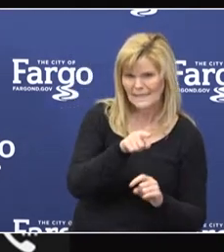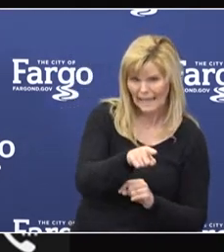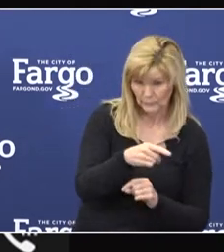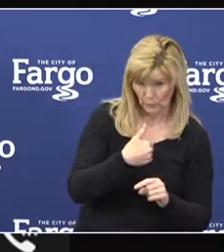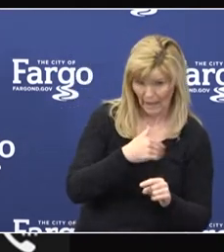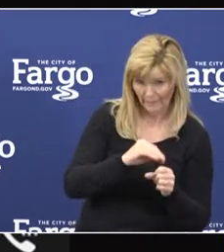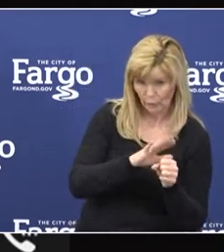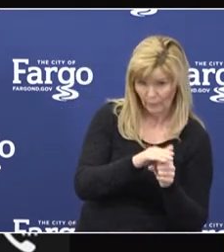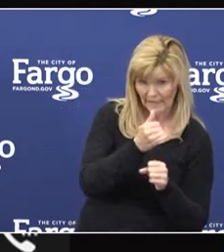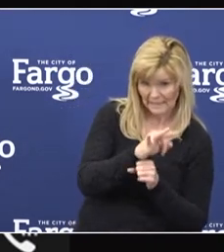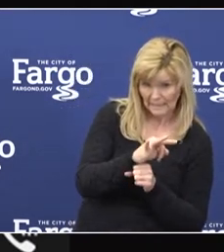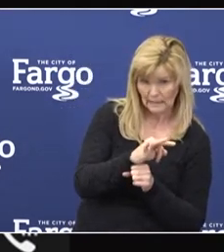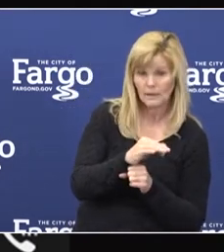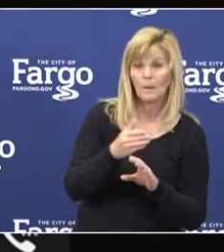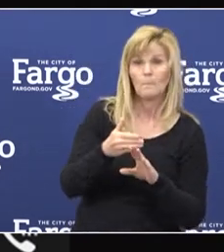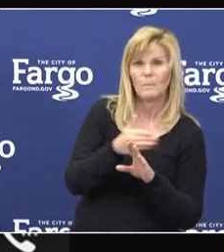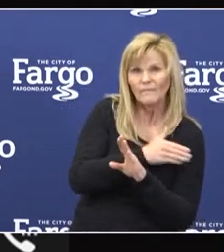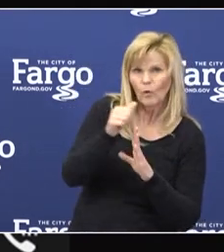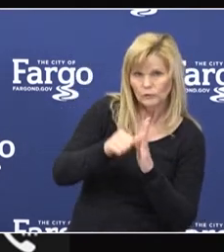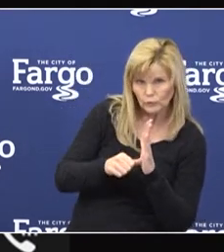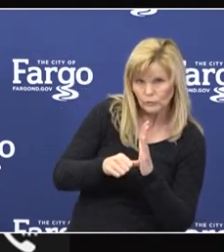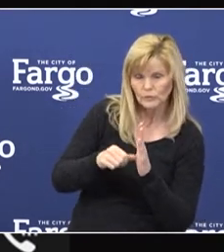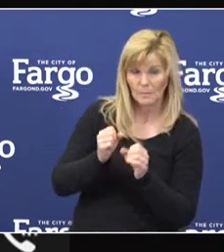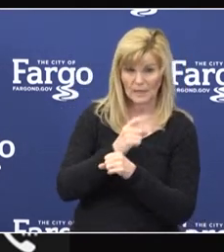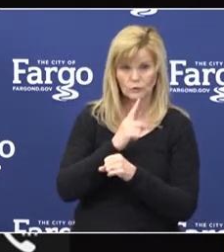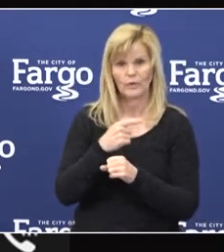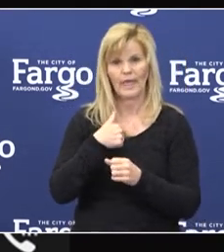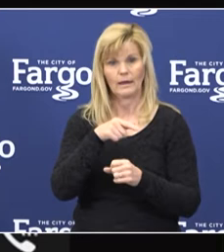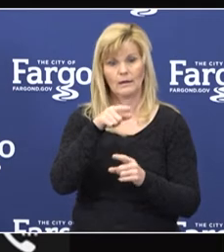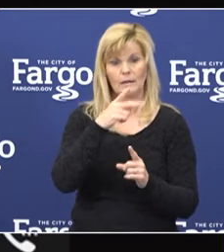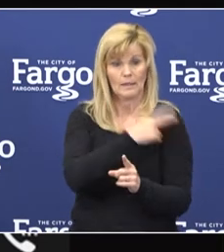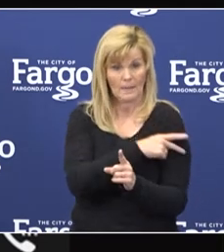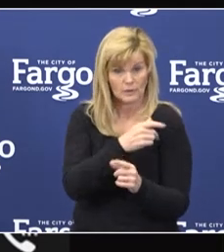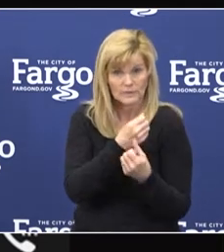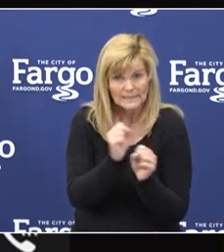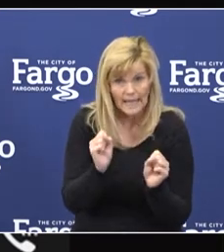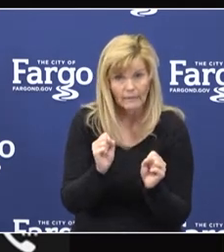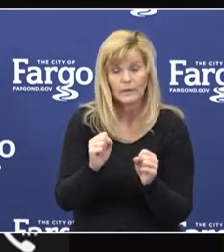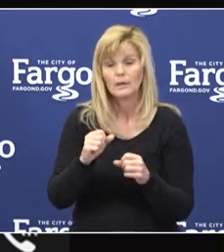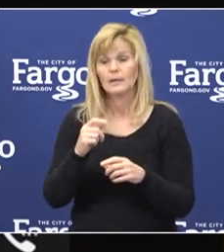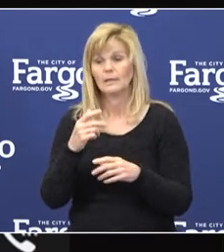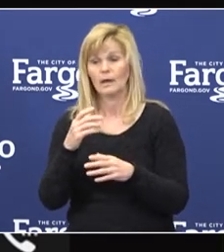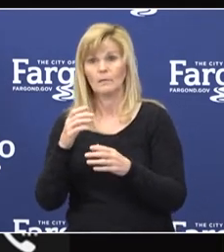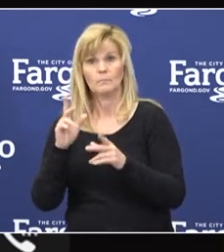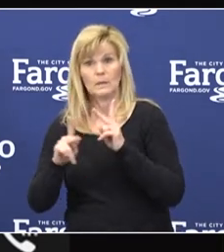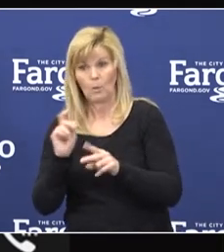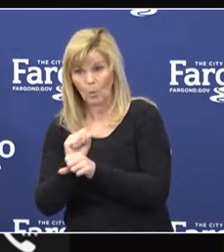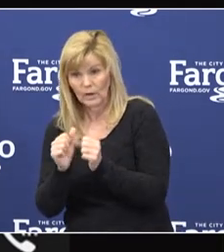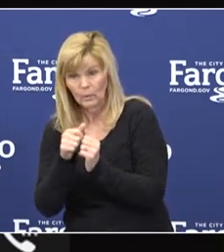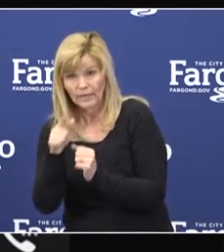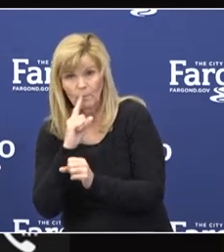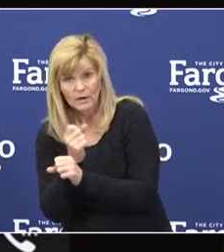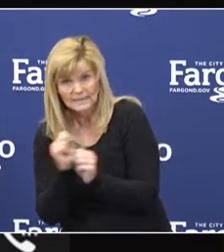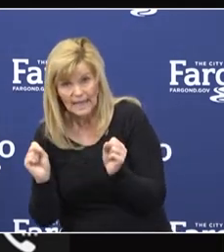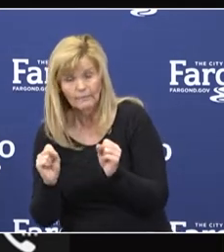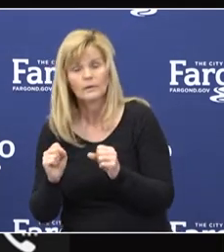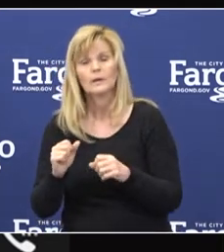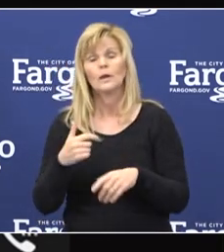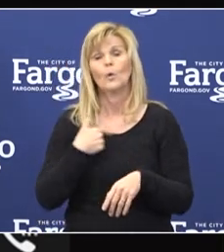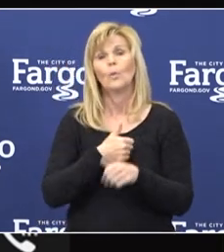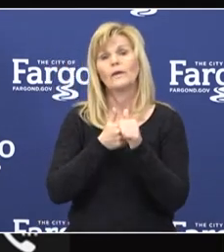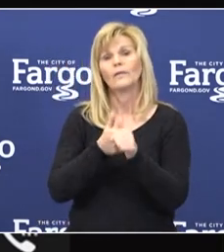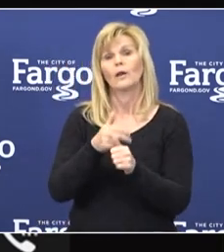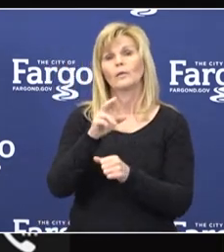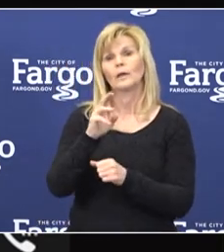staff, as well as to be more judicious in our use of our protective equipment. We continue to follow the North Dakota Department of